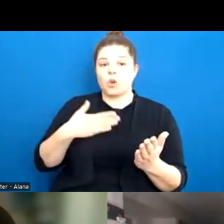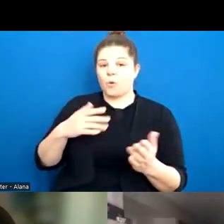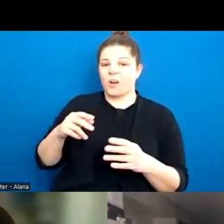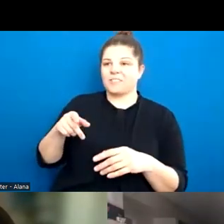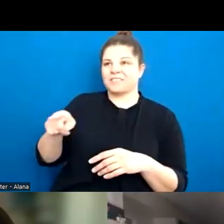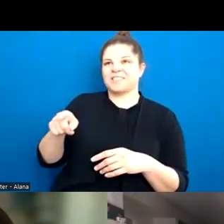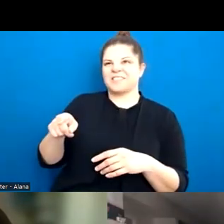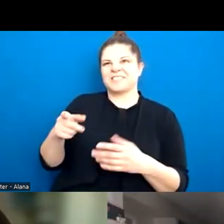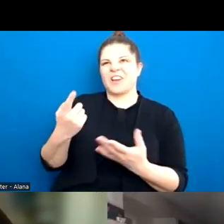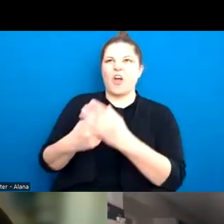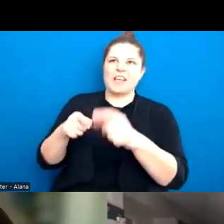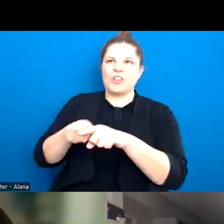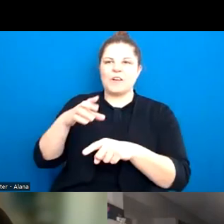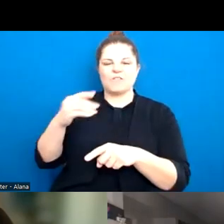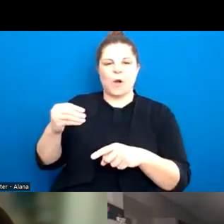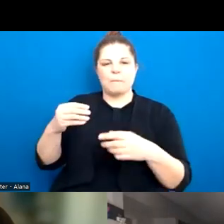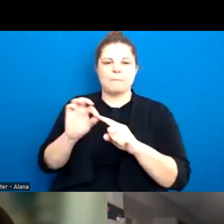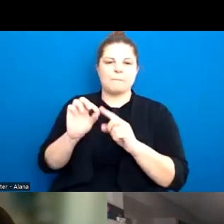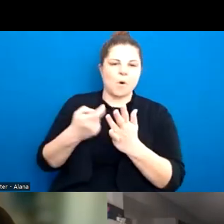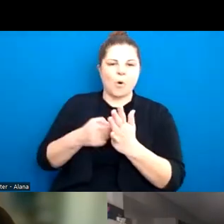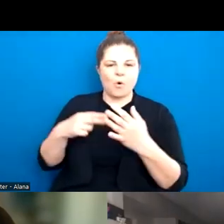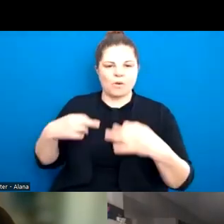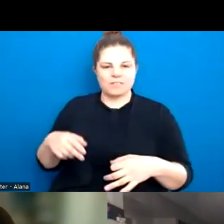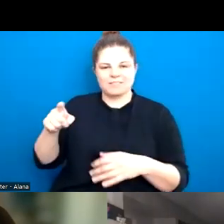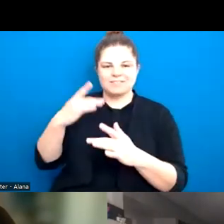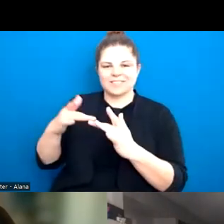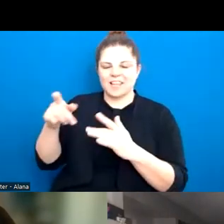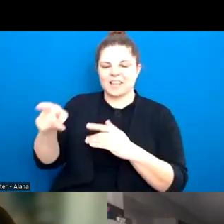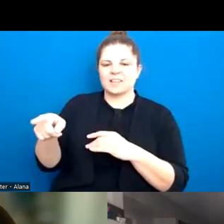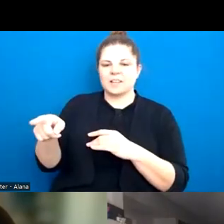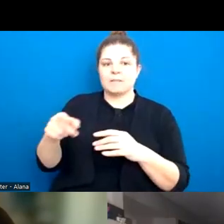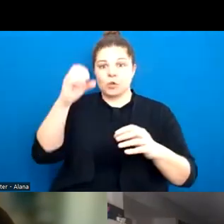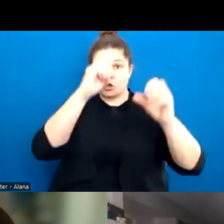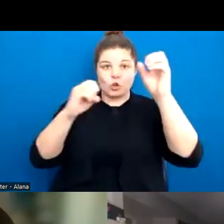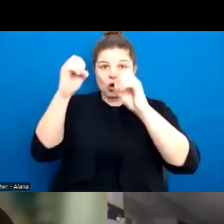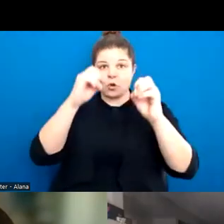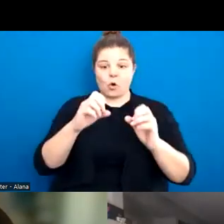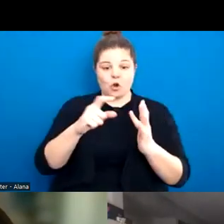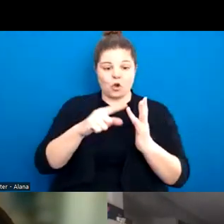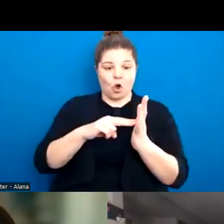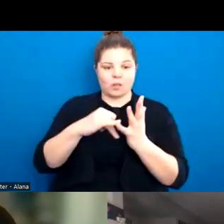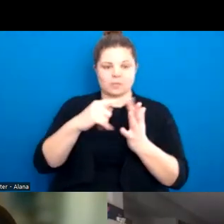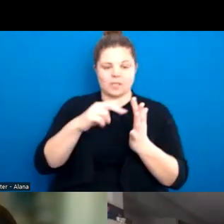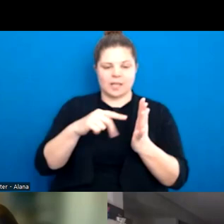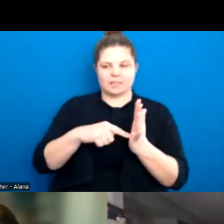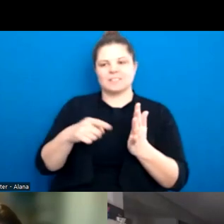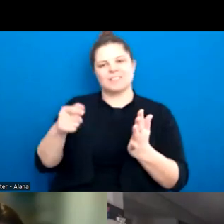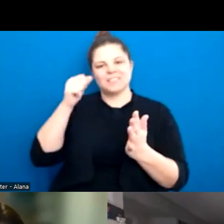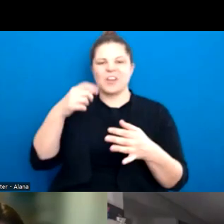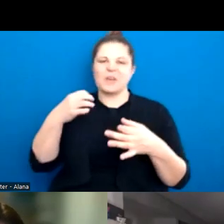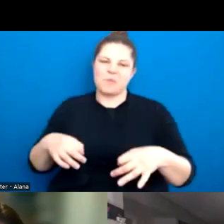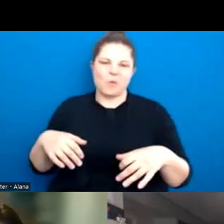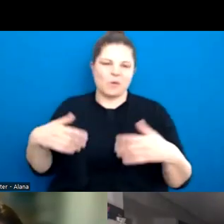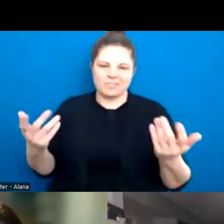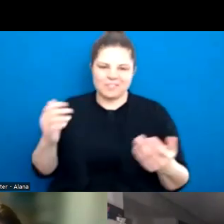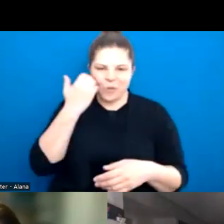know, like if, if, you start Googling consent, I don't know what comes up, but with every Google search porn is at the far end of it. Um,